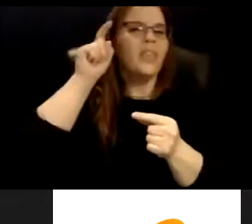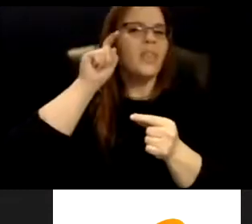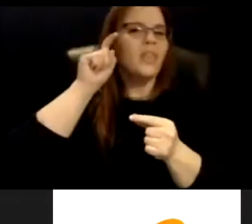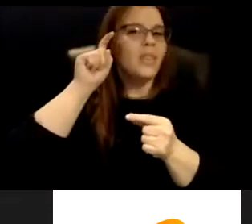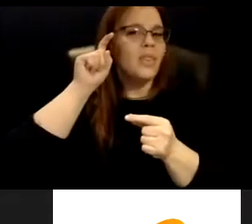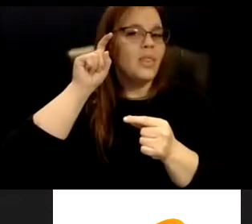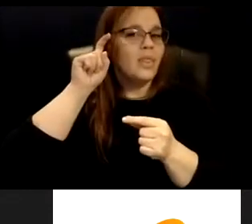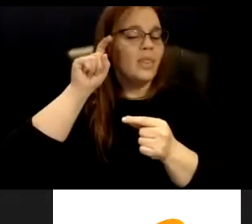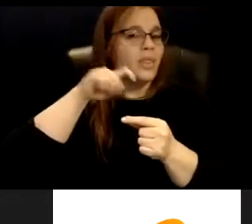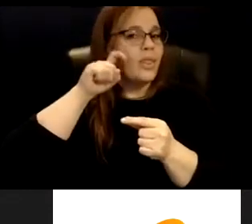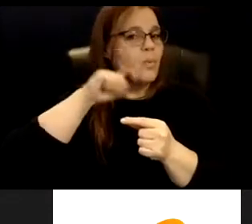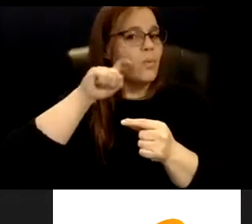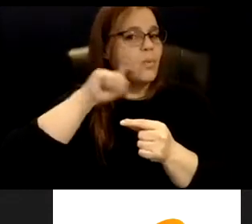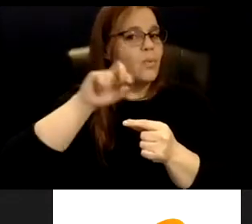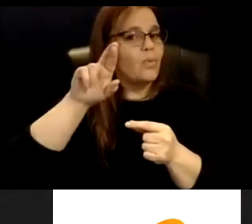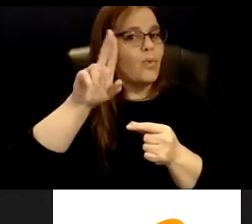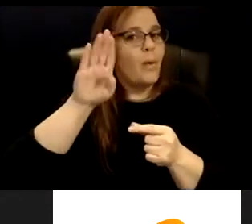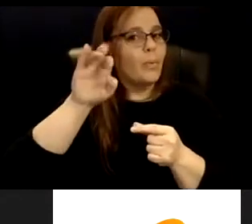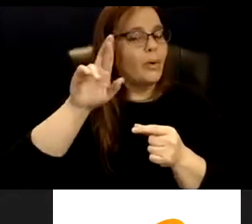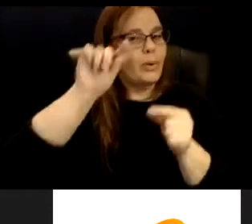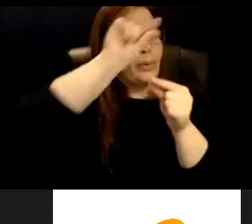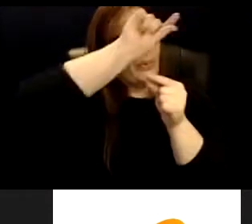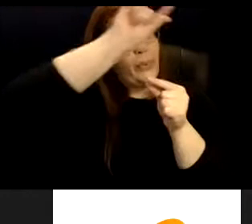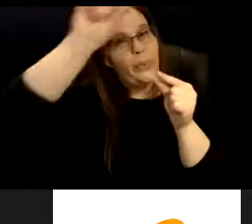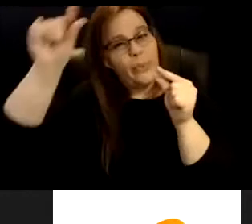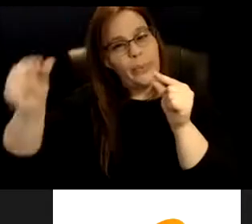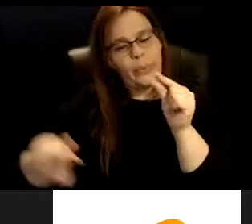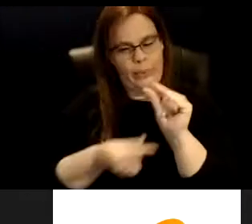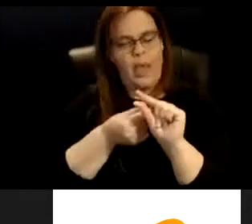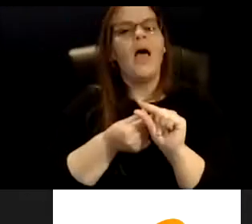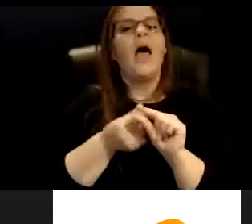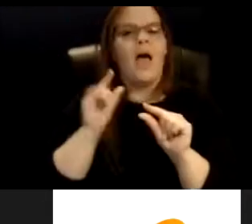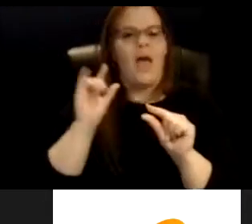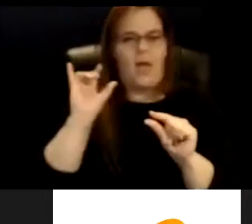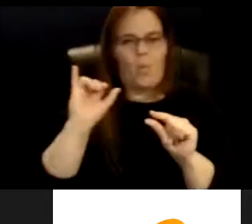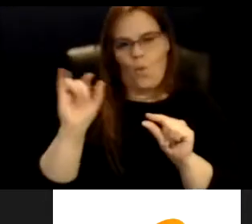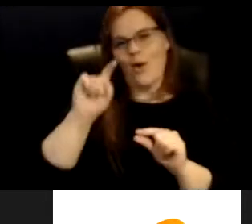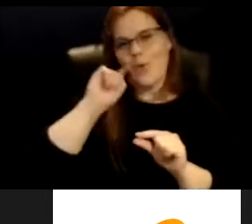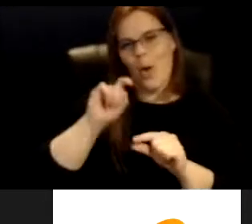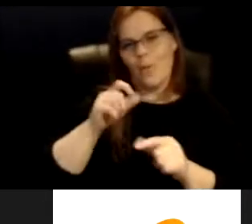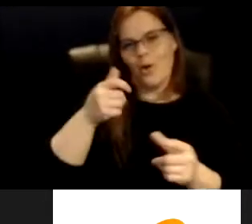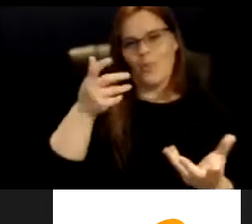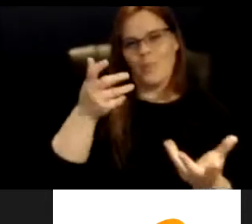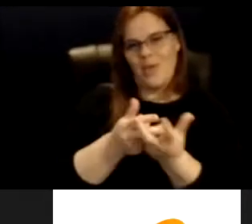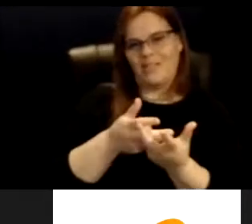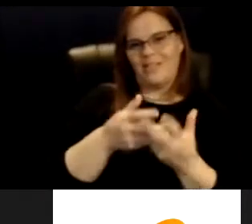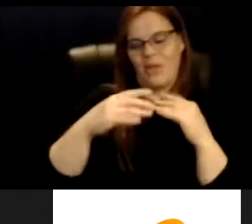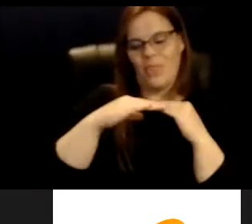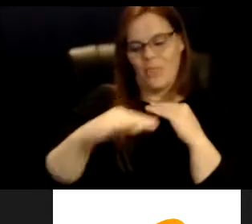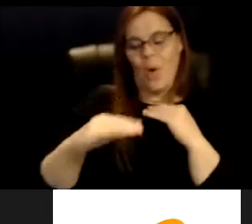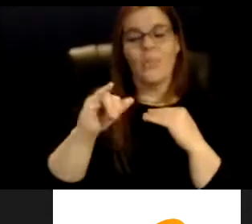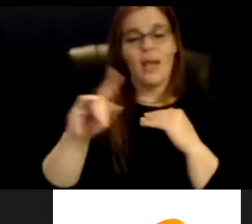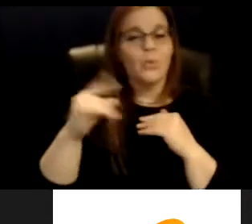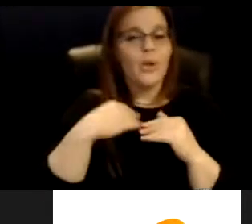folly is literally where the rubber hits the road. That is where you're going to have your tactics, your strategies, your policies,